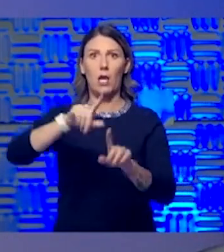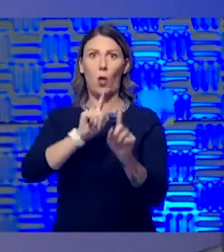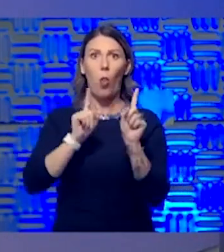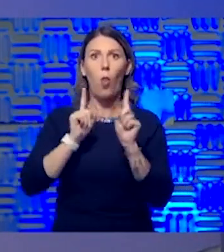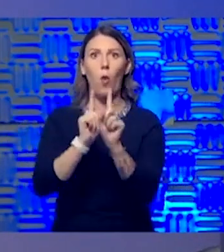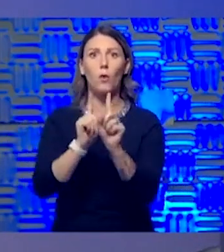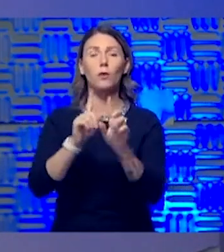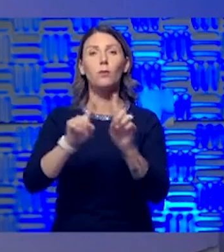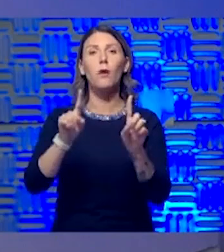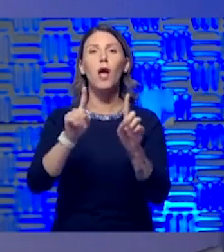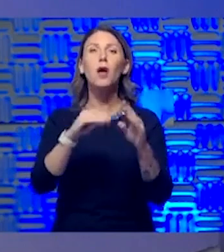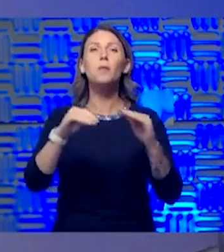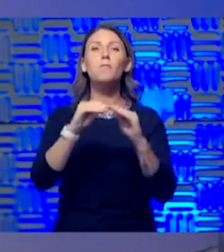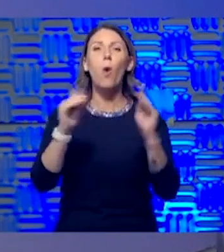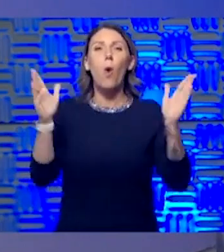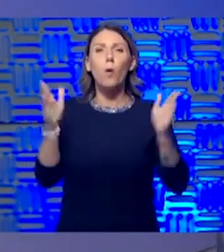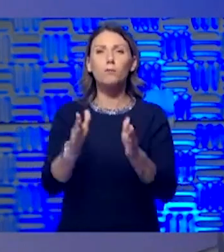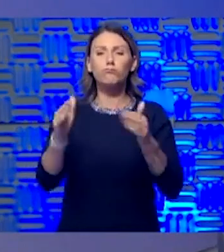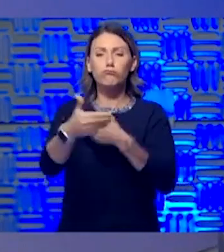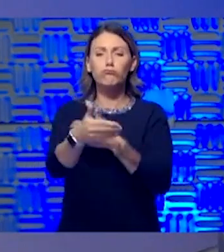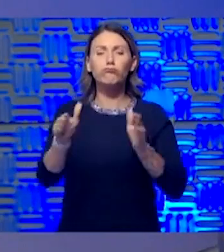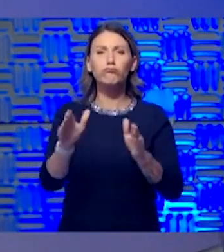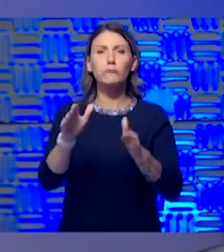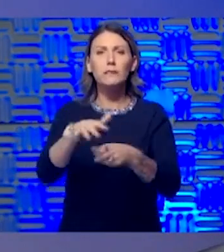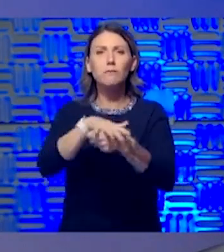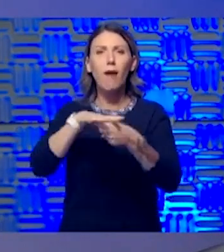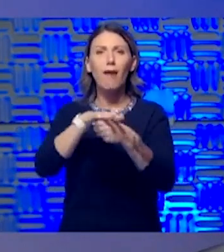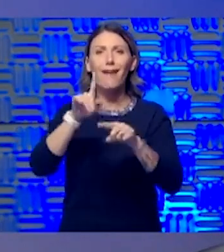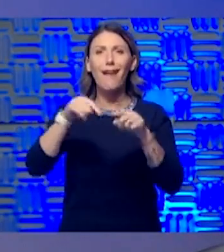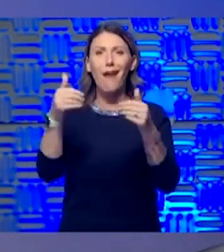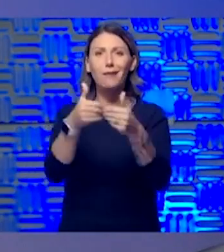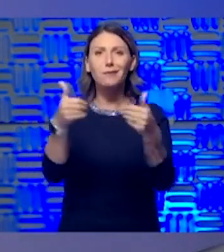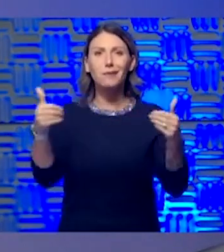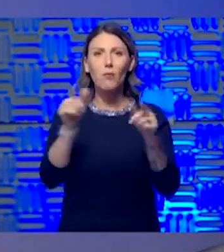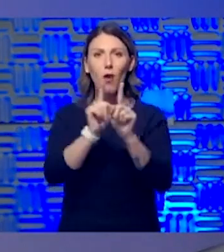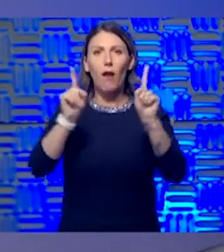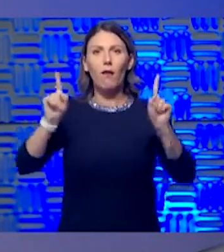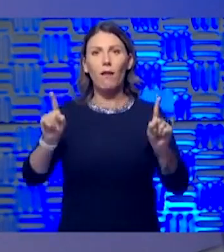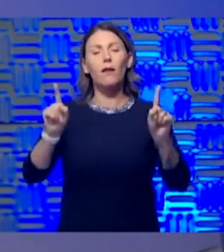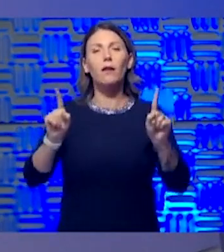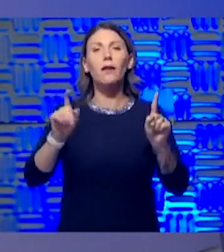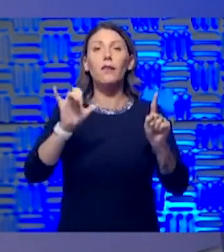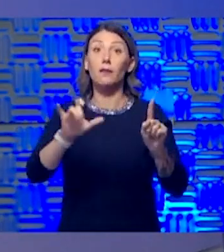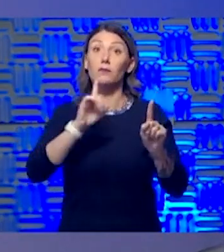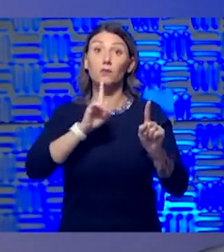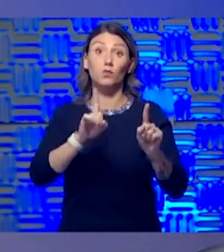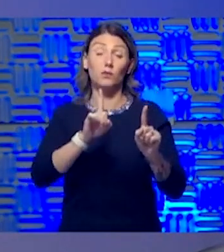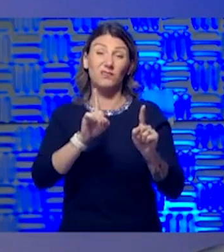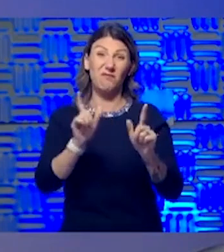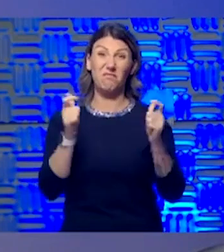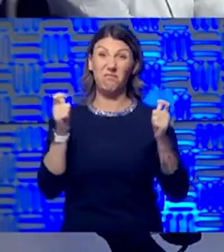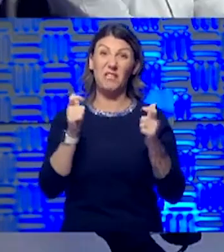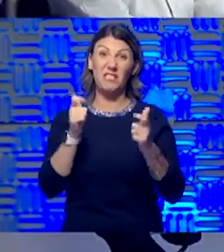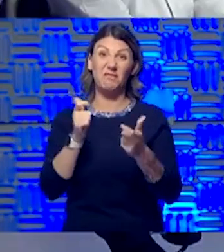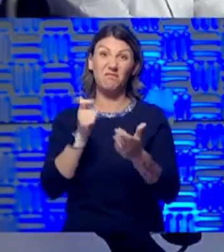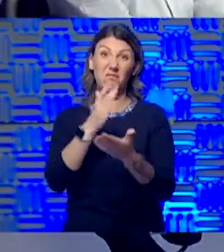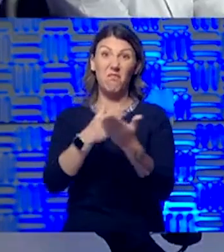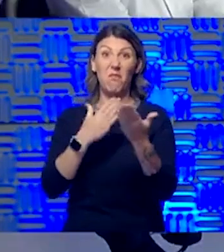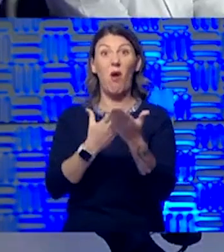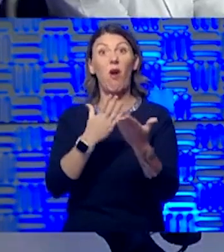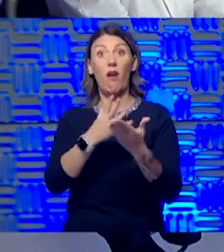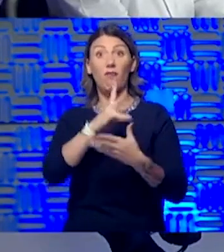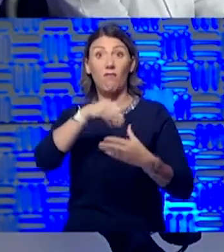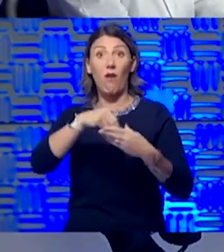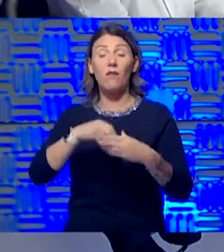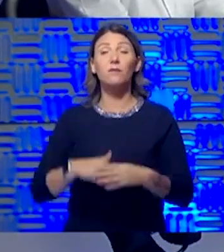each other, but in more enclosed spaces and not able to really separate, you know, things of that nature, I think really play a part in all of this. So,